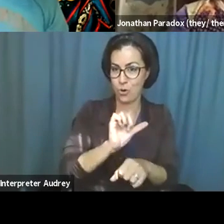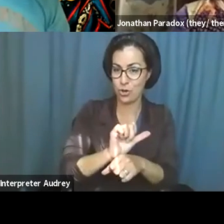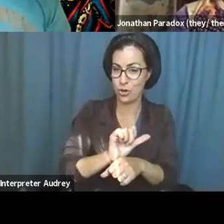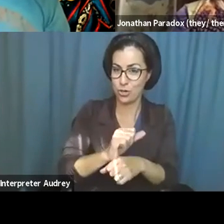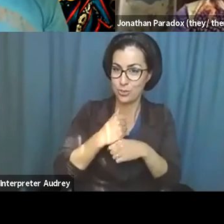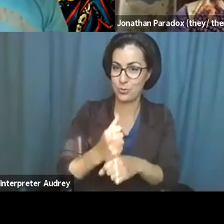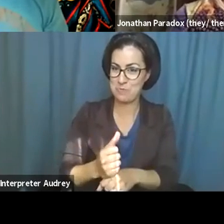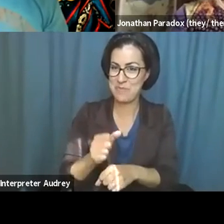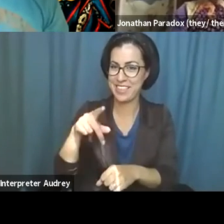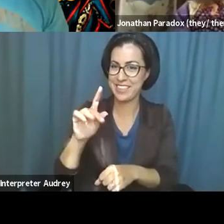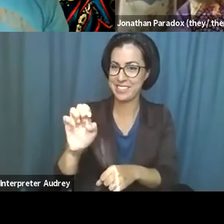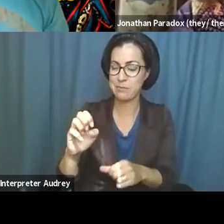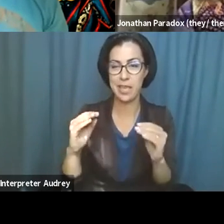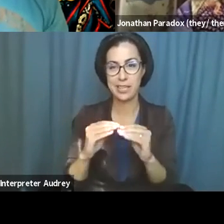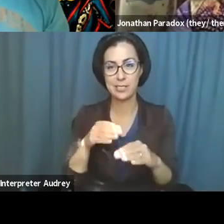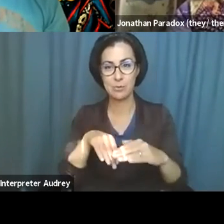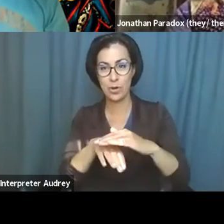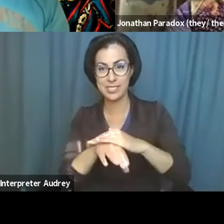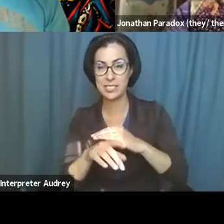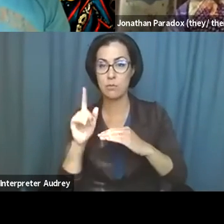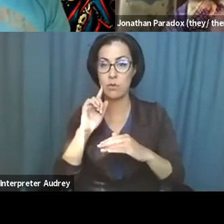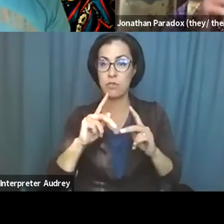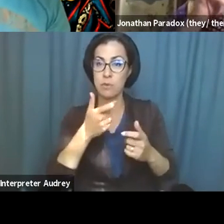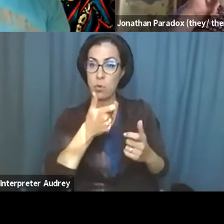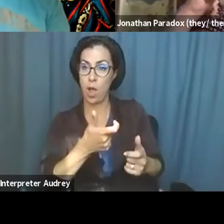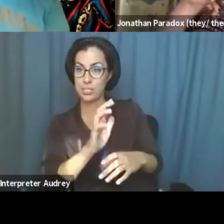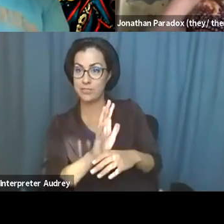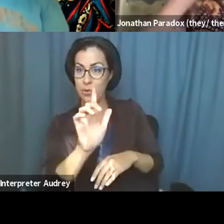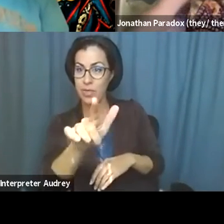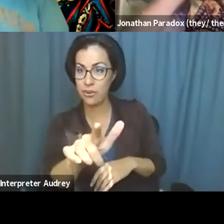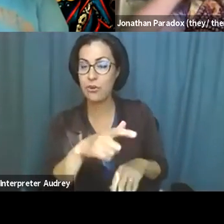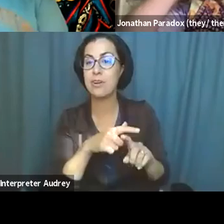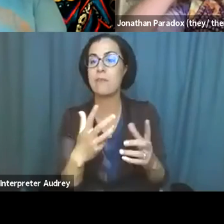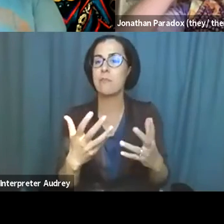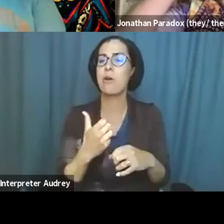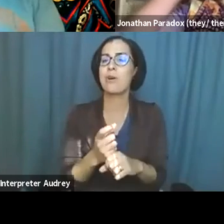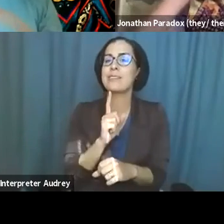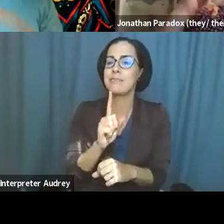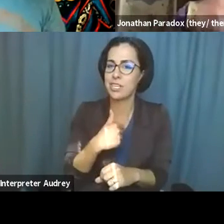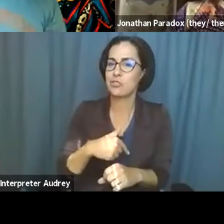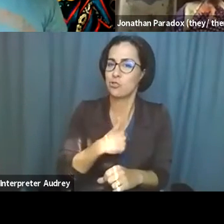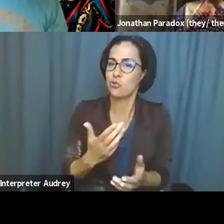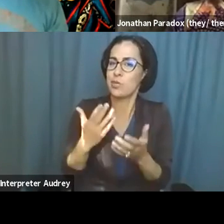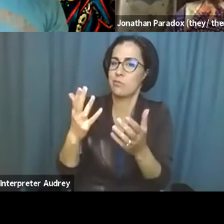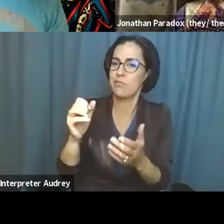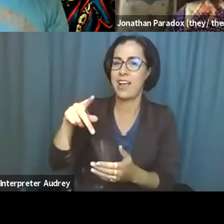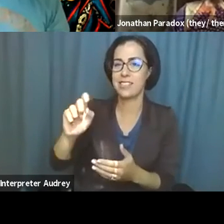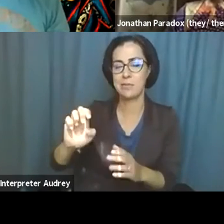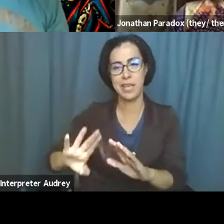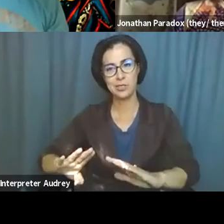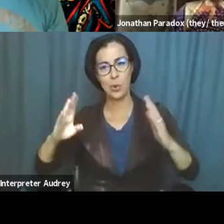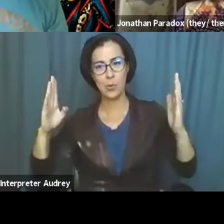space more accessible for our asynchronous audience. But I also wanted to make sure we had actually provided space and an opening.